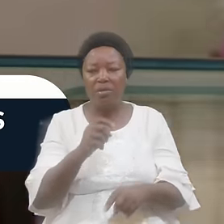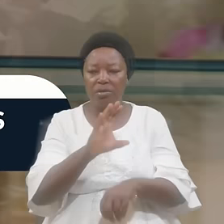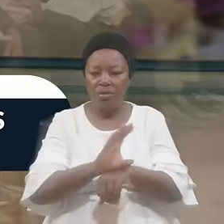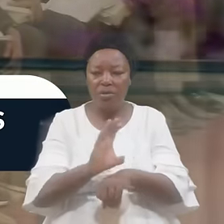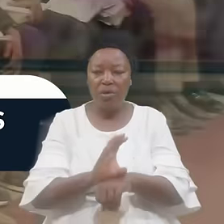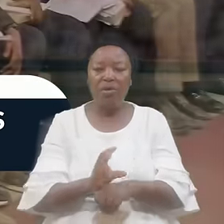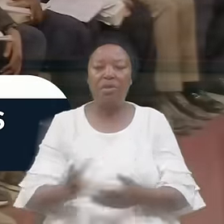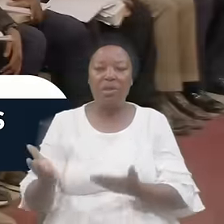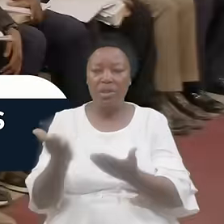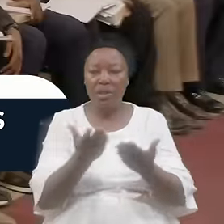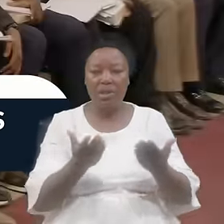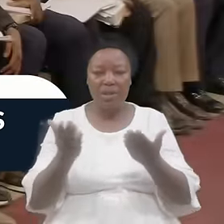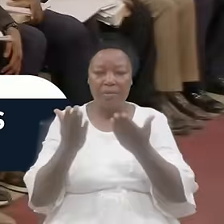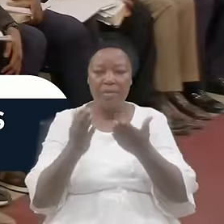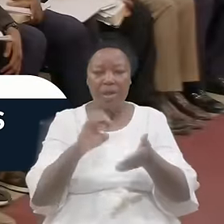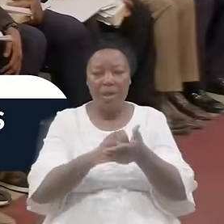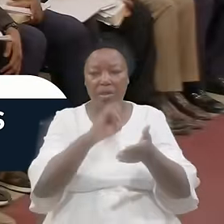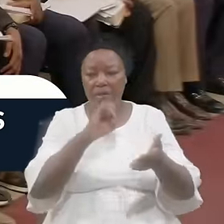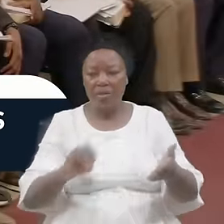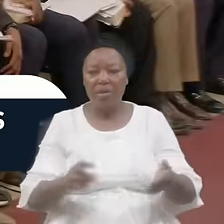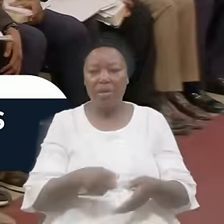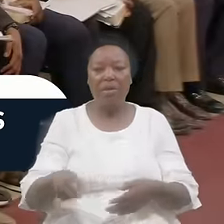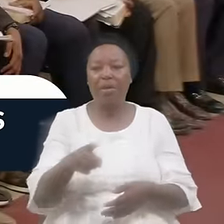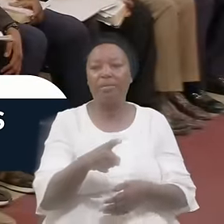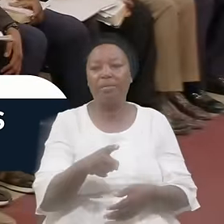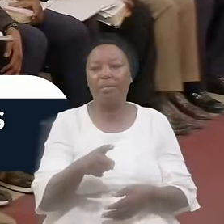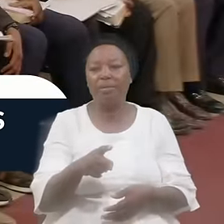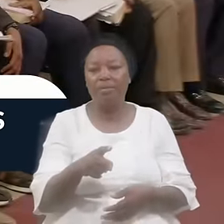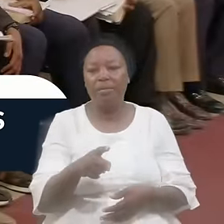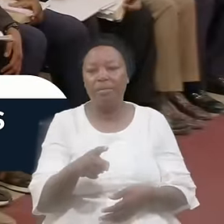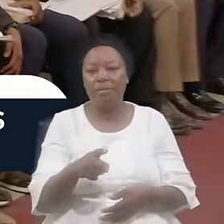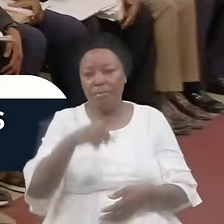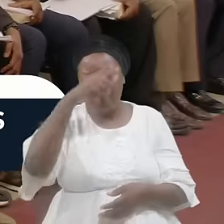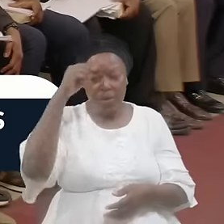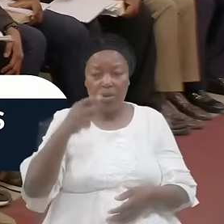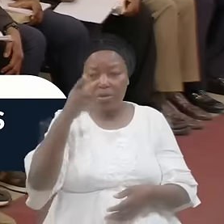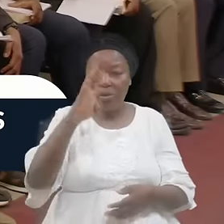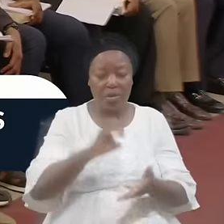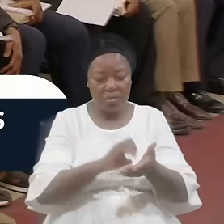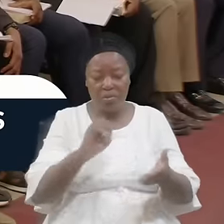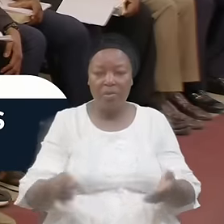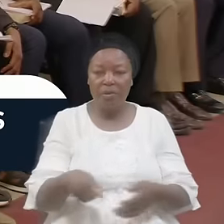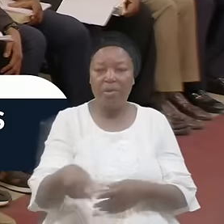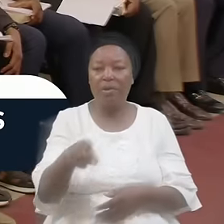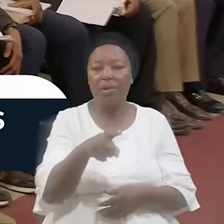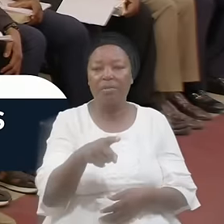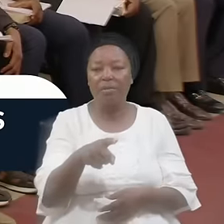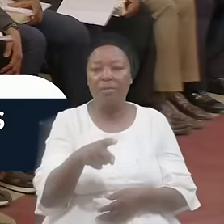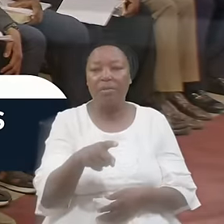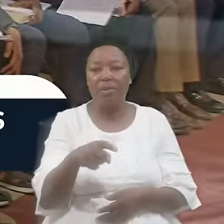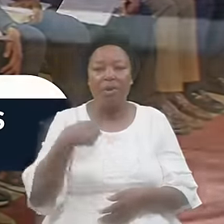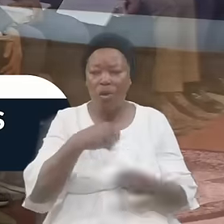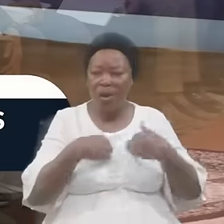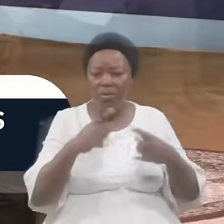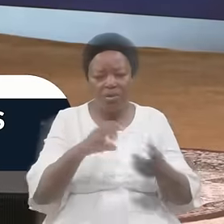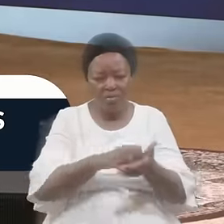Service Exclude Them Because God Excludes Them We Exclude